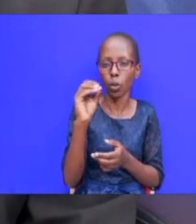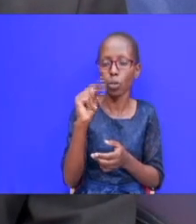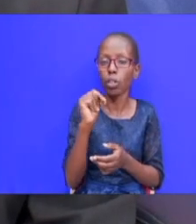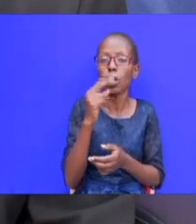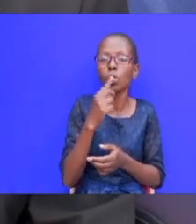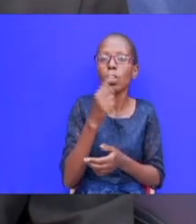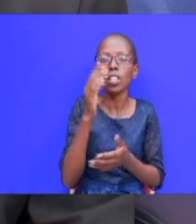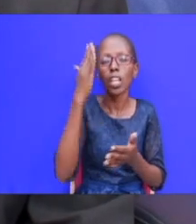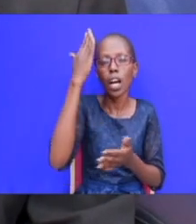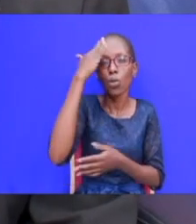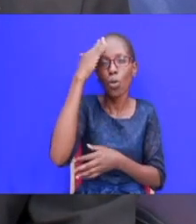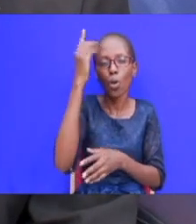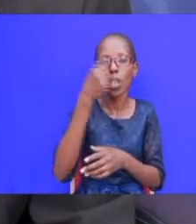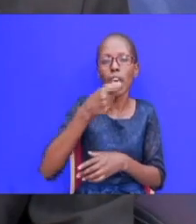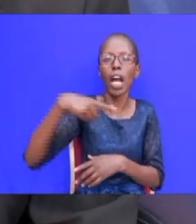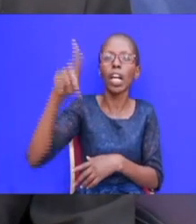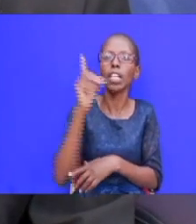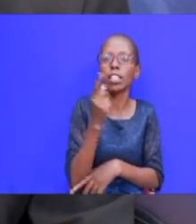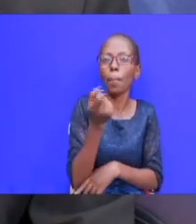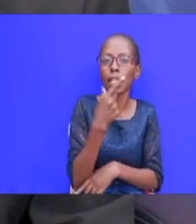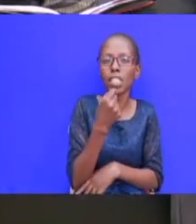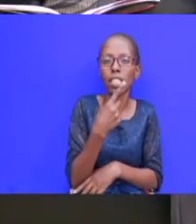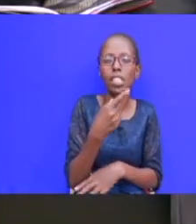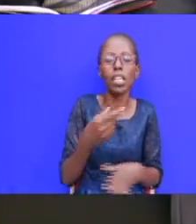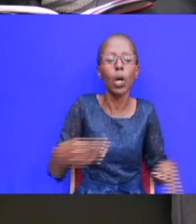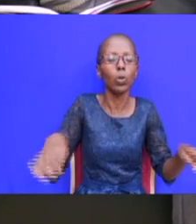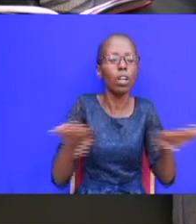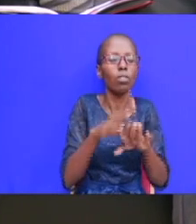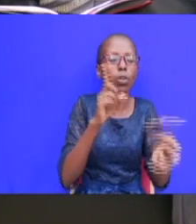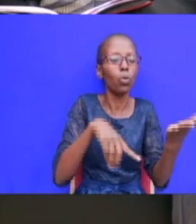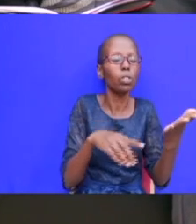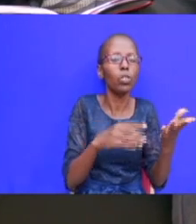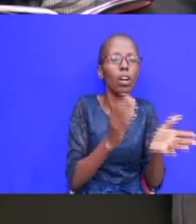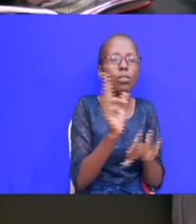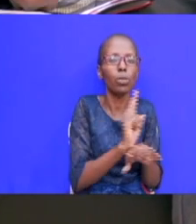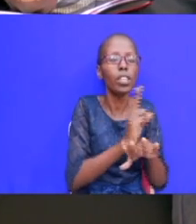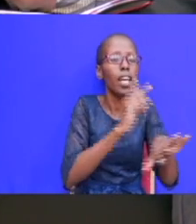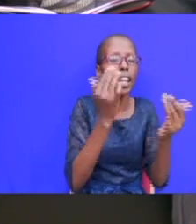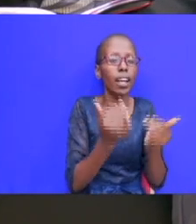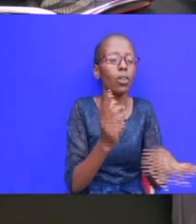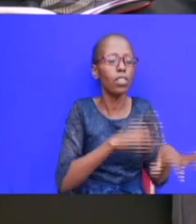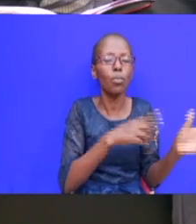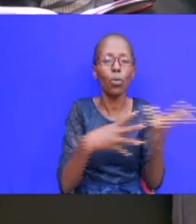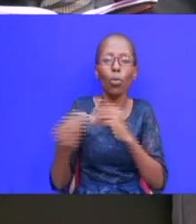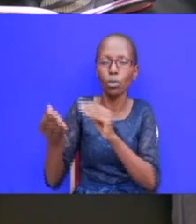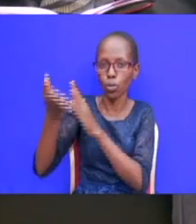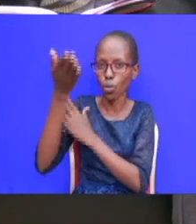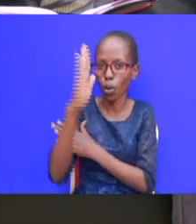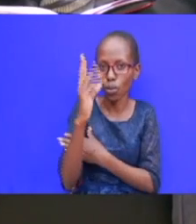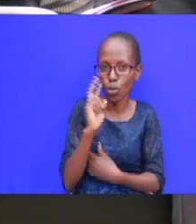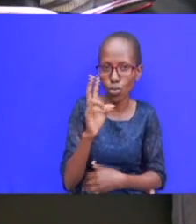know the right medicine to counter whatever you have done what you have used but when we now go to god you see rachel